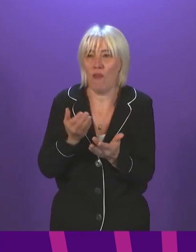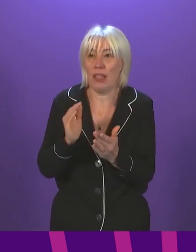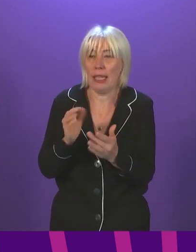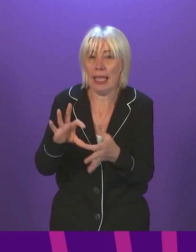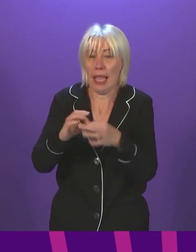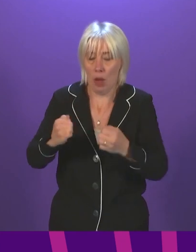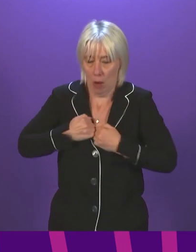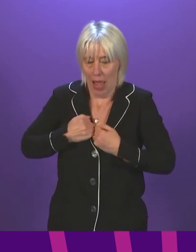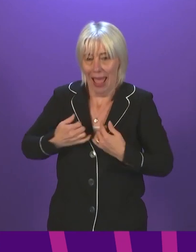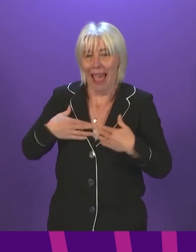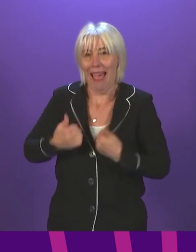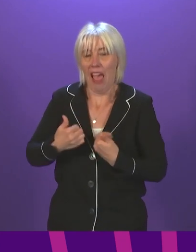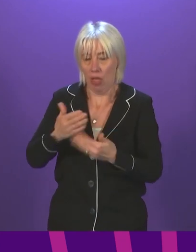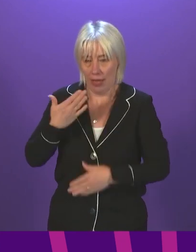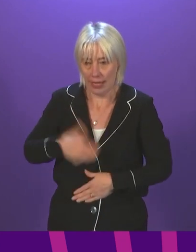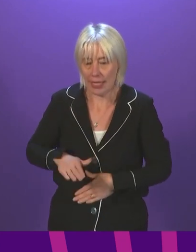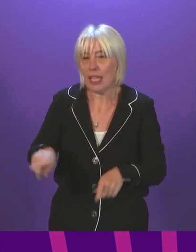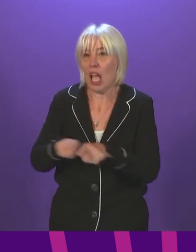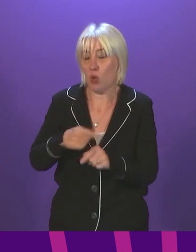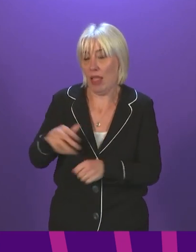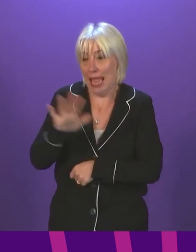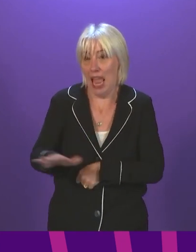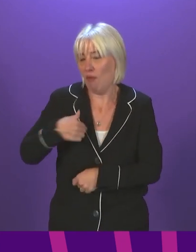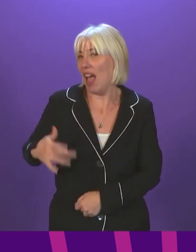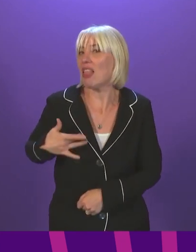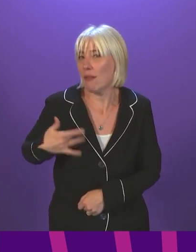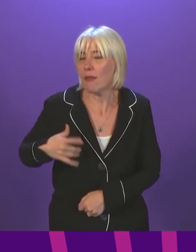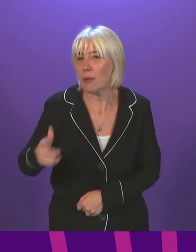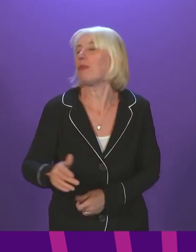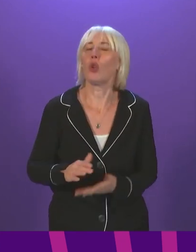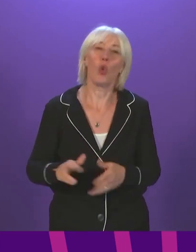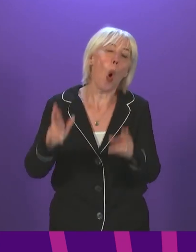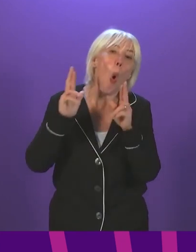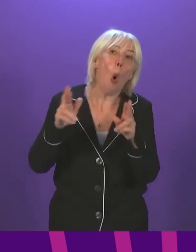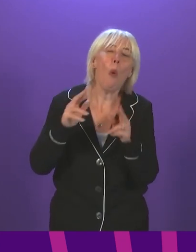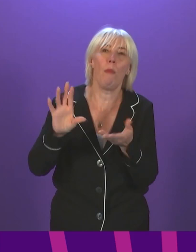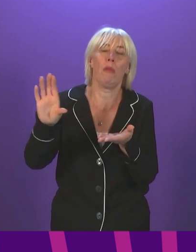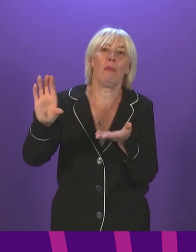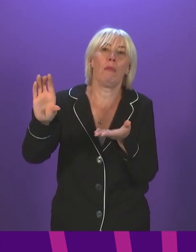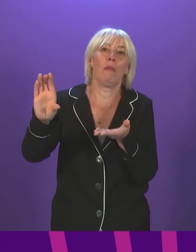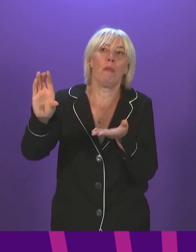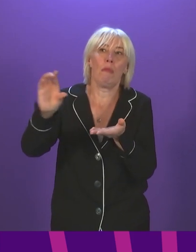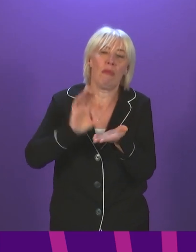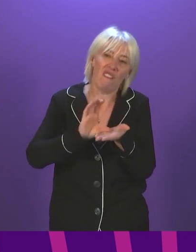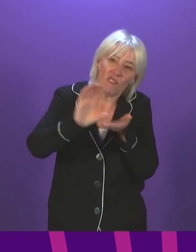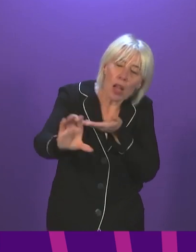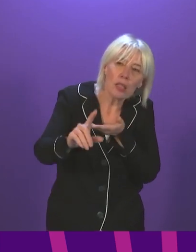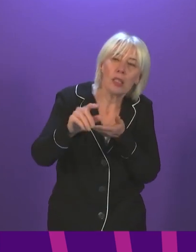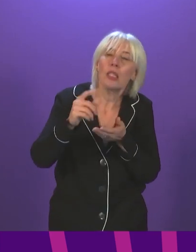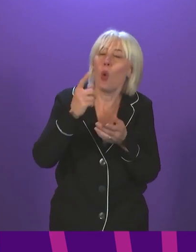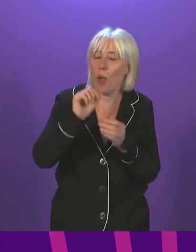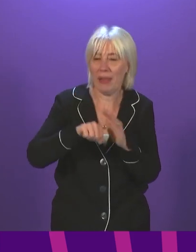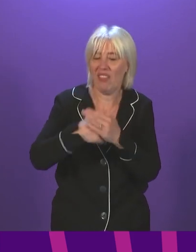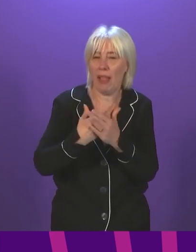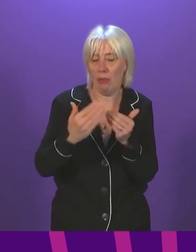health needs, but also appropriate to the part of the country that they're living in. So, I very much hope that this fund will lead to a lot of developments in the